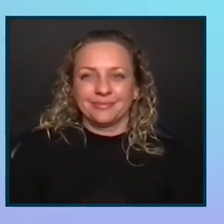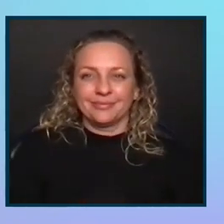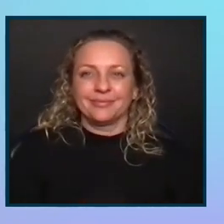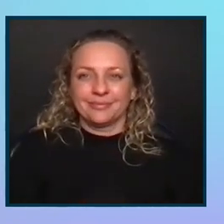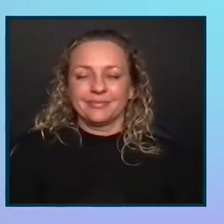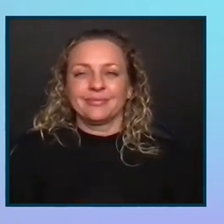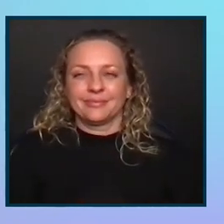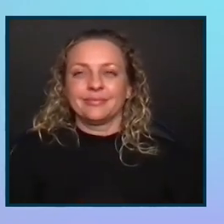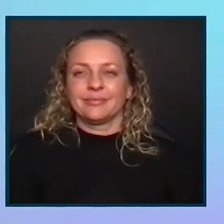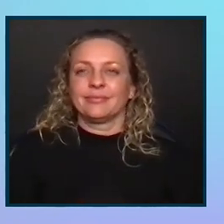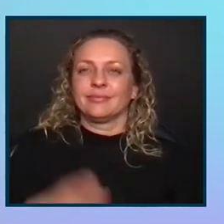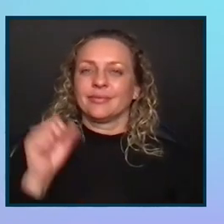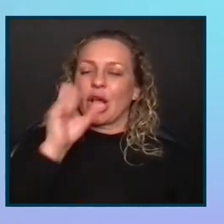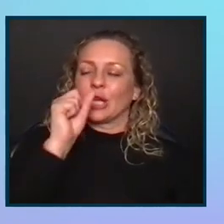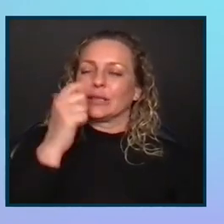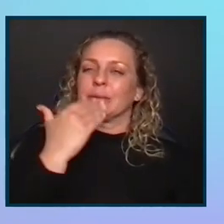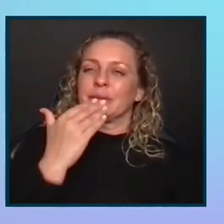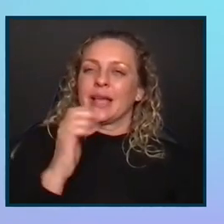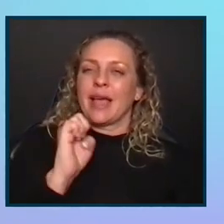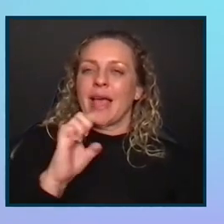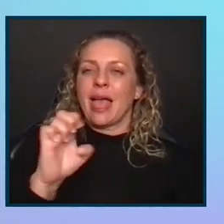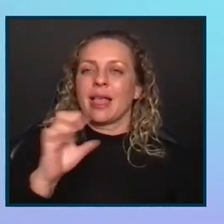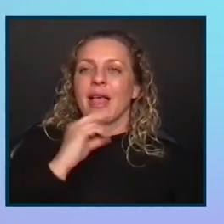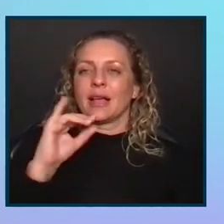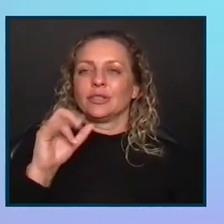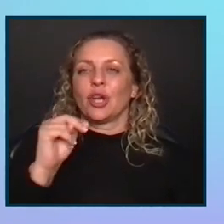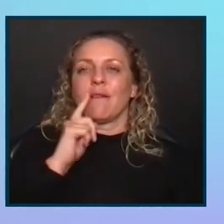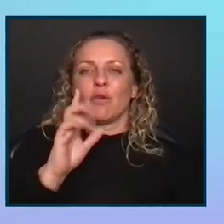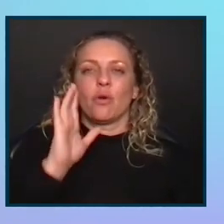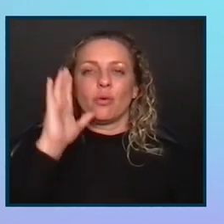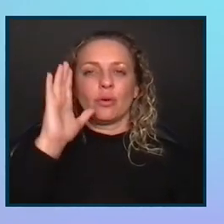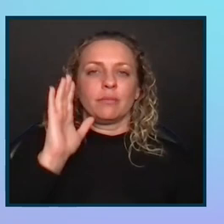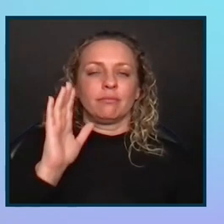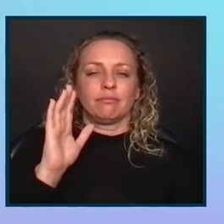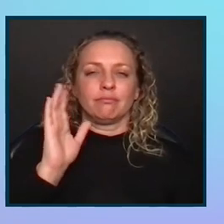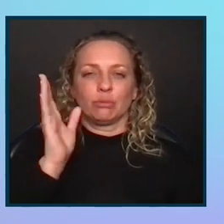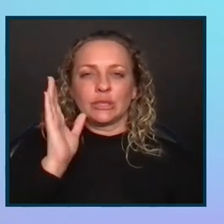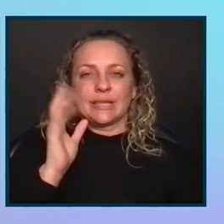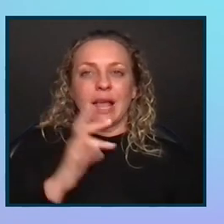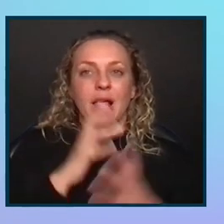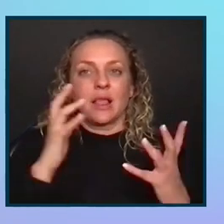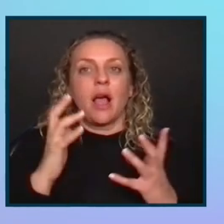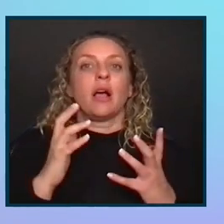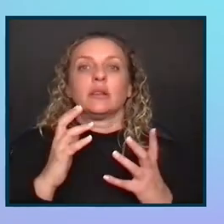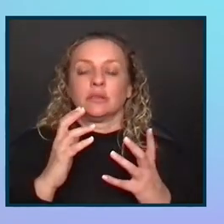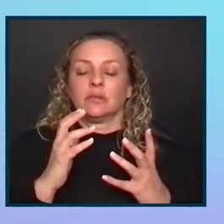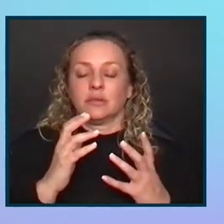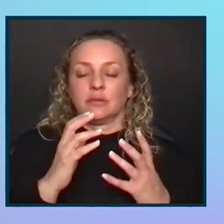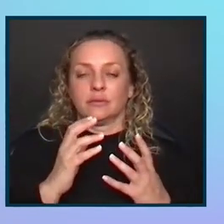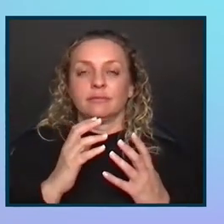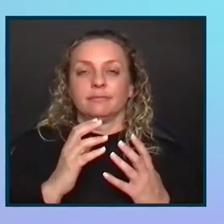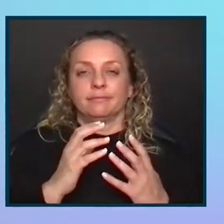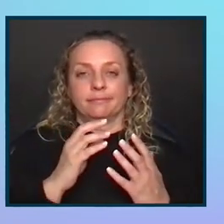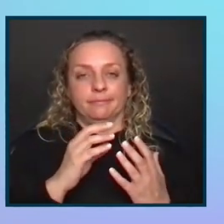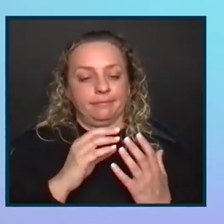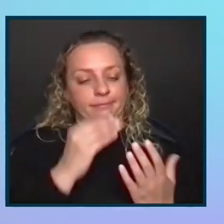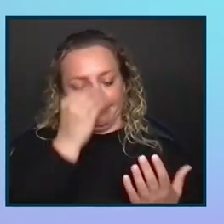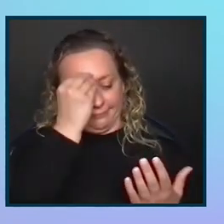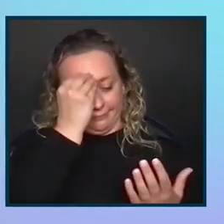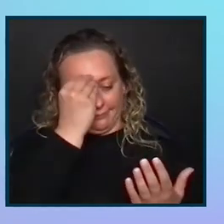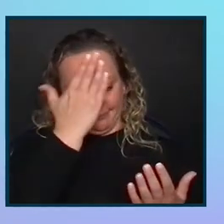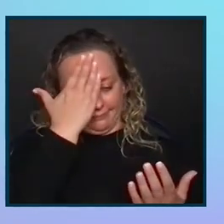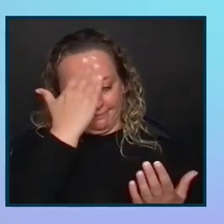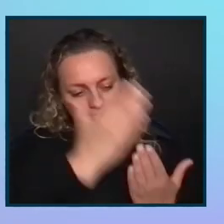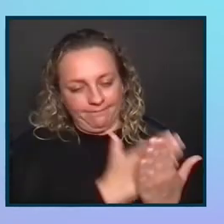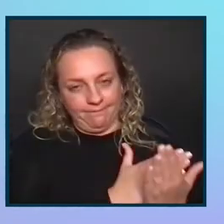awesome. Well, thank you, both Elle and John, for a great presentation and lots of great lessons learned. So thank you for sharing them with us.